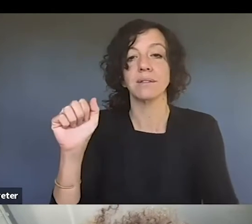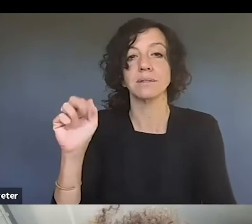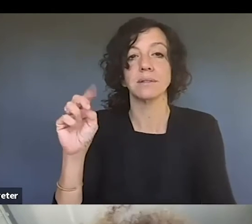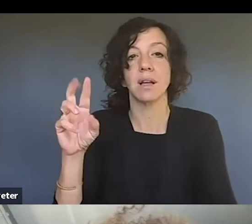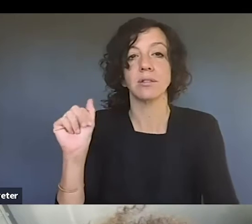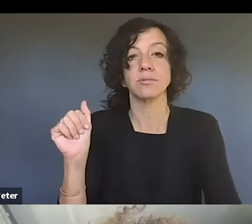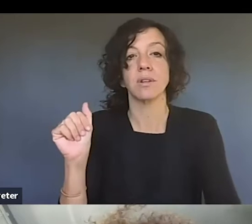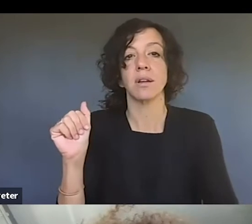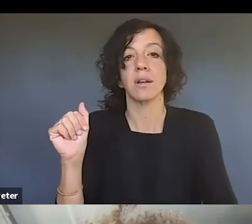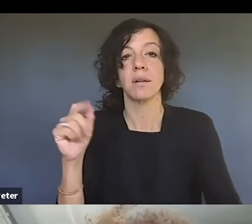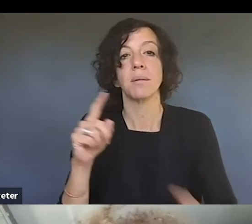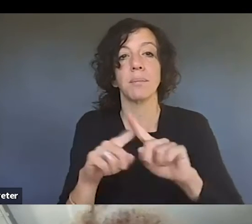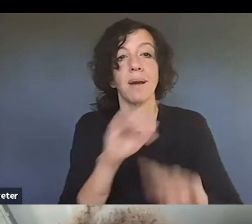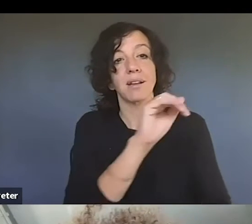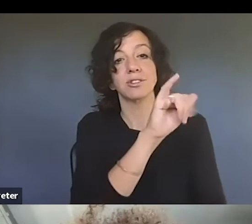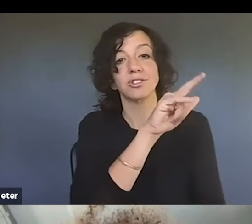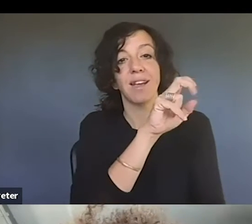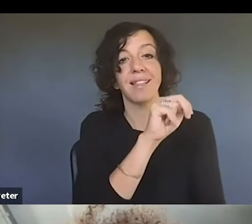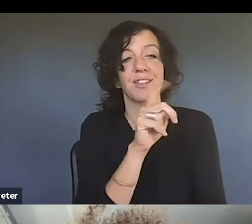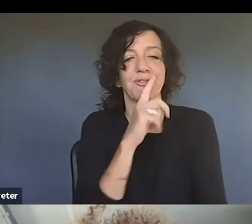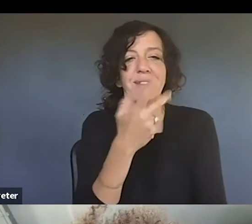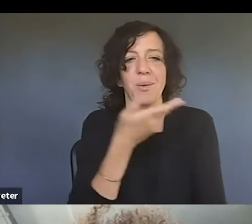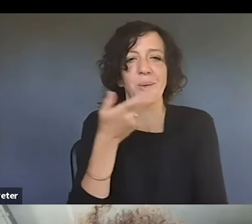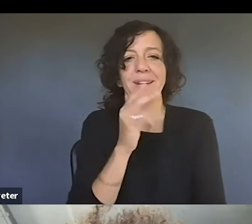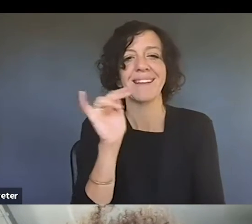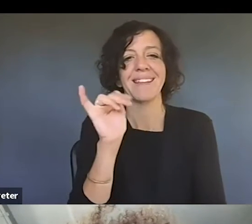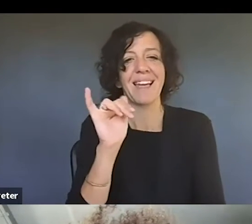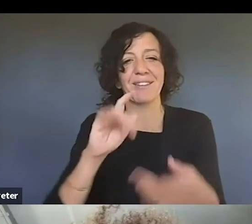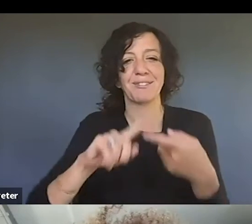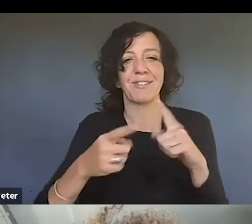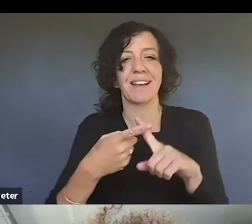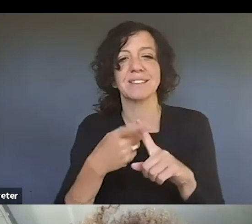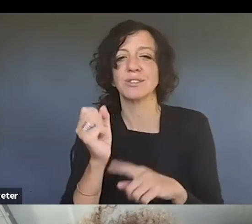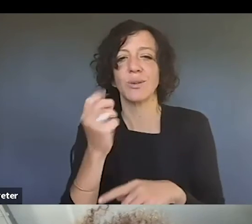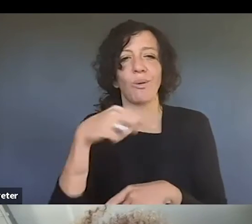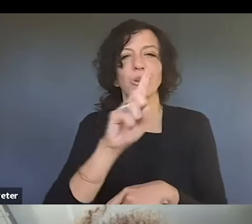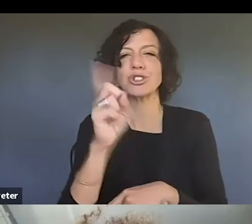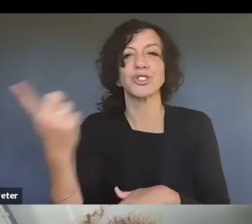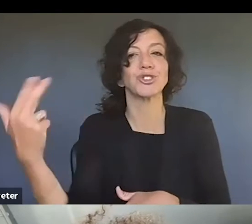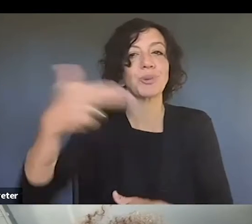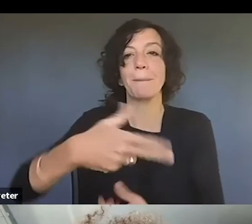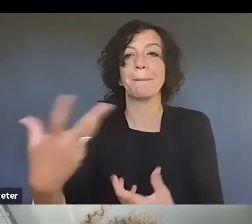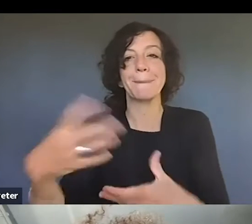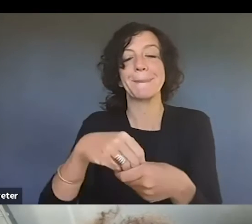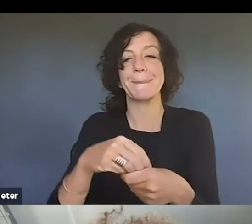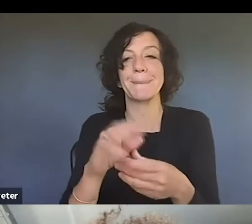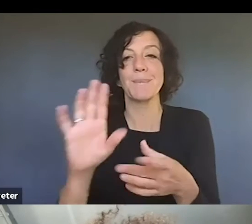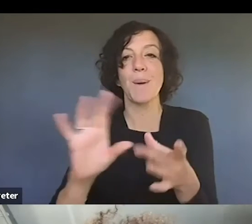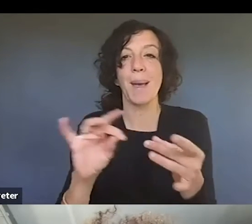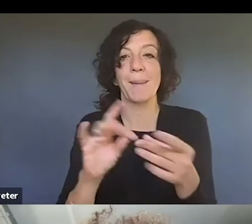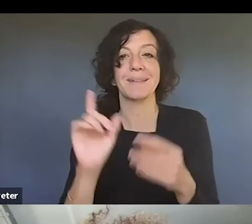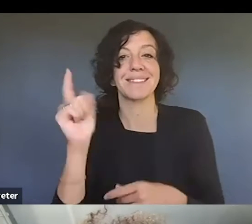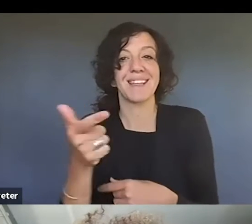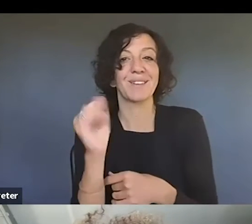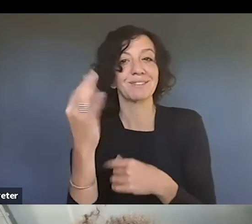as I told you guys both, you know, I feel like we're all friends in the IP space. So you guys should definitely just jump in. Um, you know, if